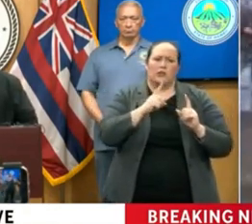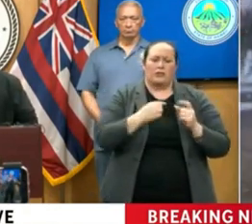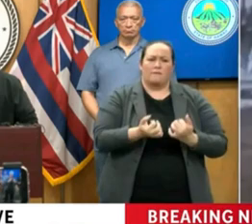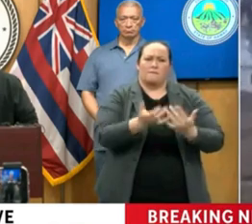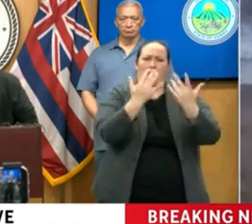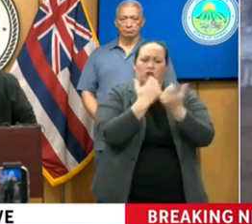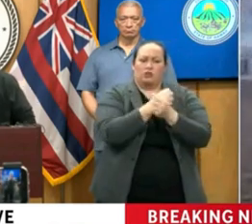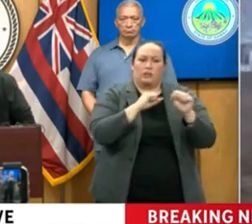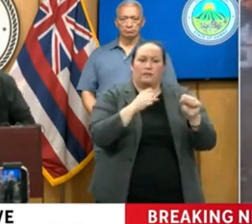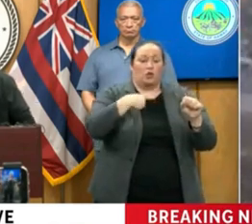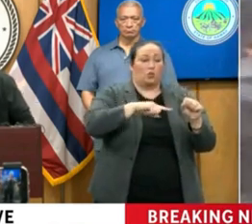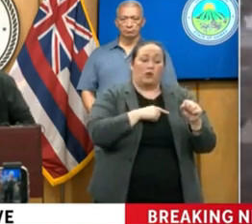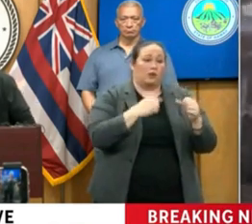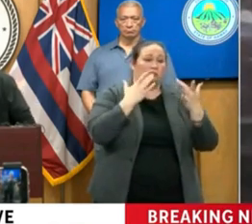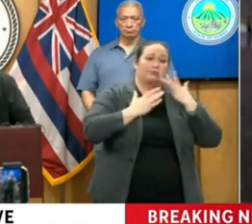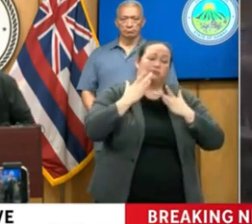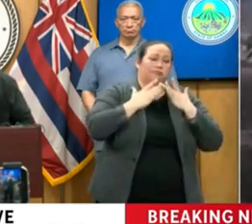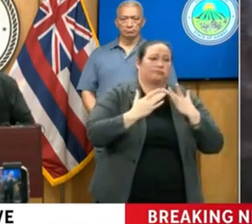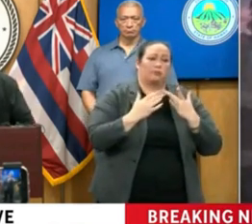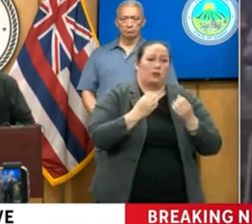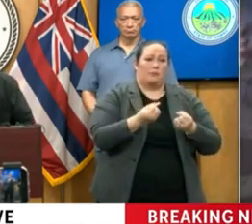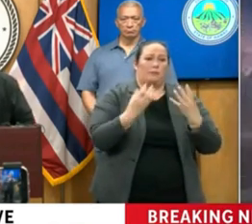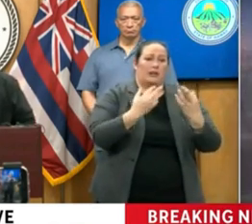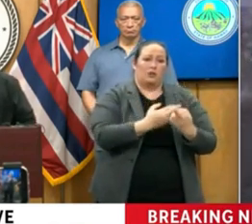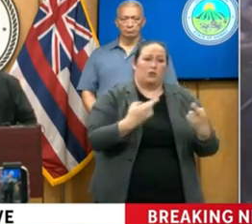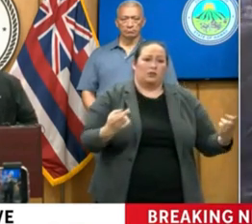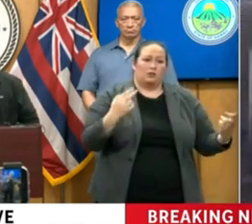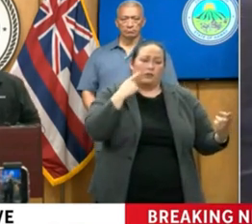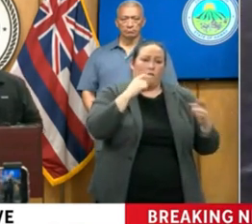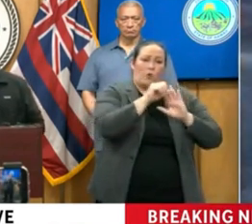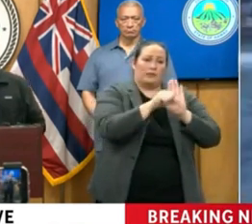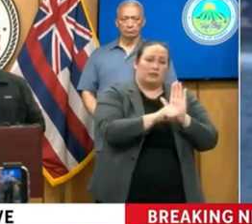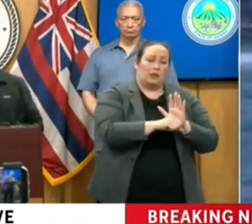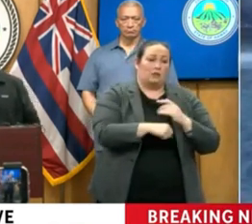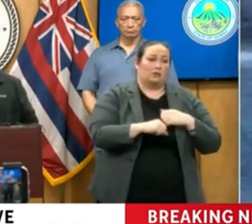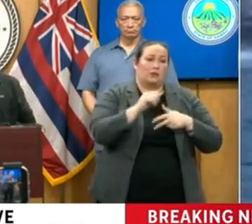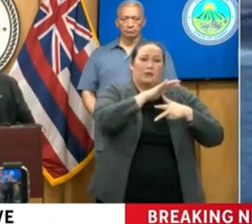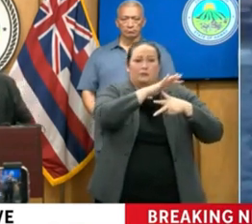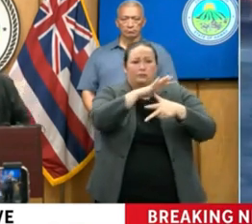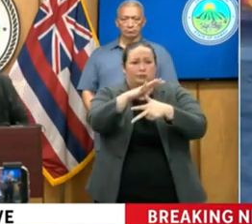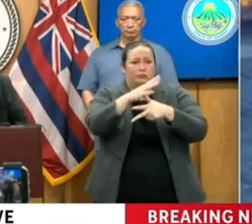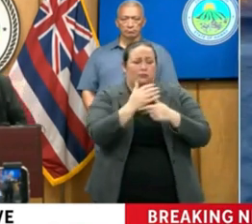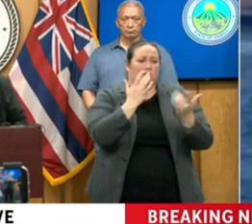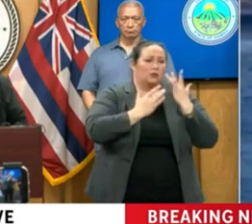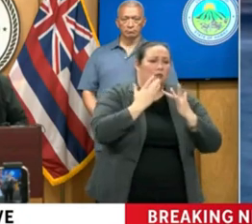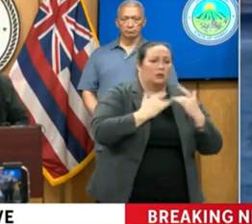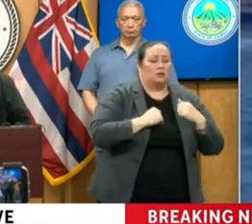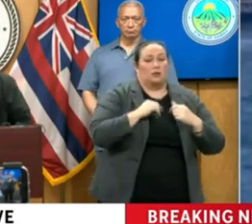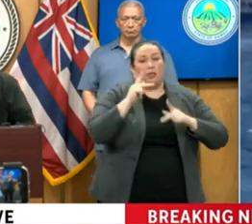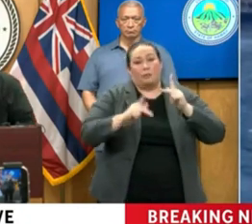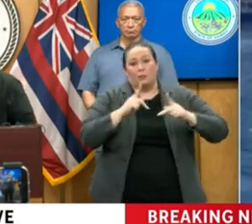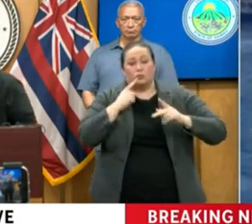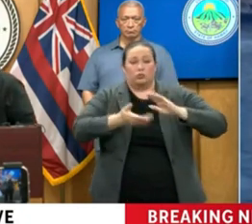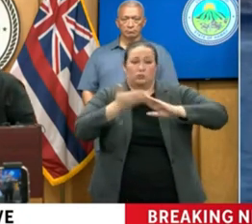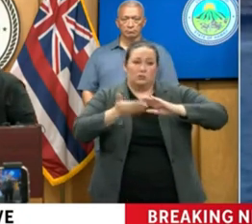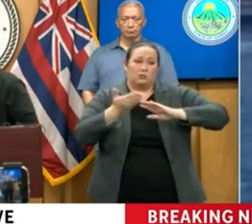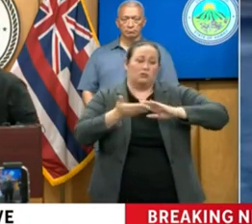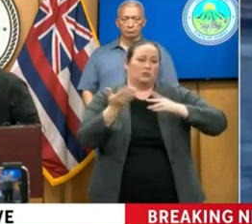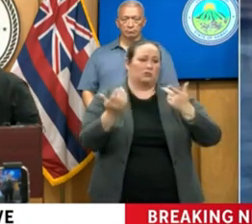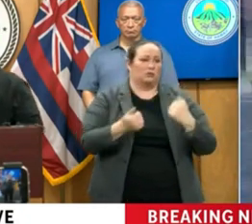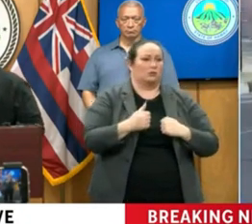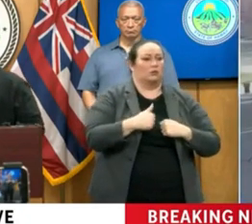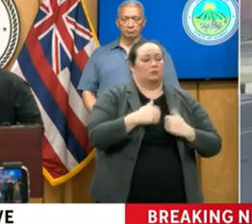We are short on a lot of resources across the state, and that means we're short on helicopters and we're short on personnel. It's difficult